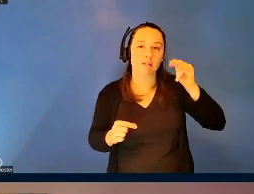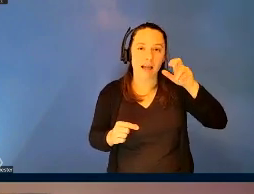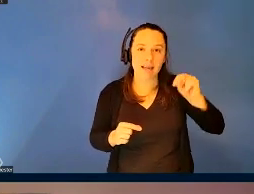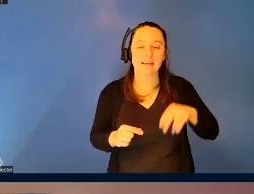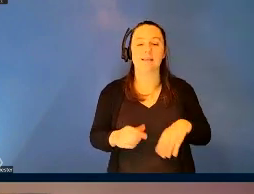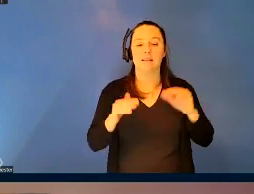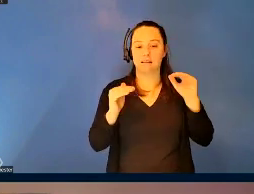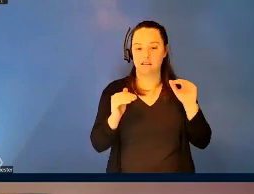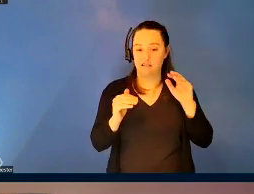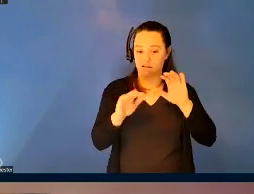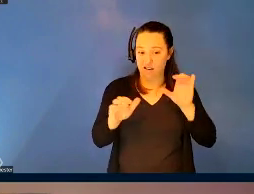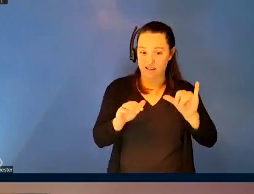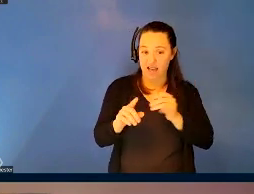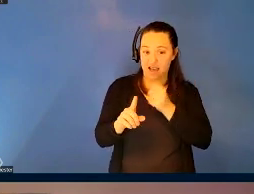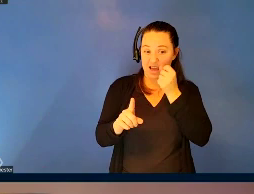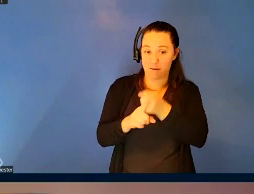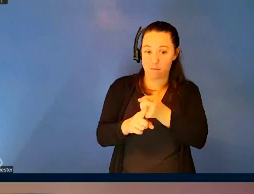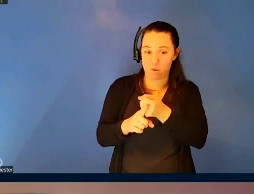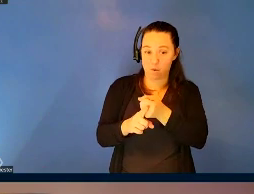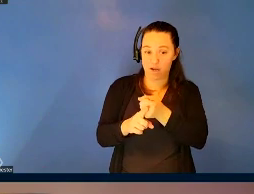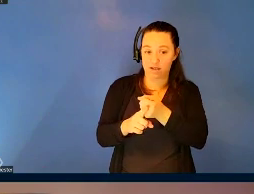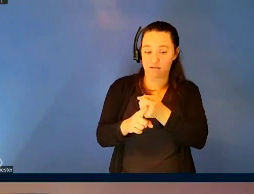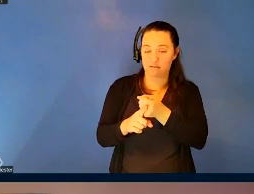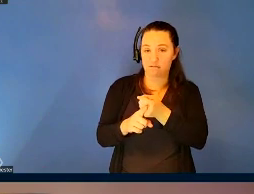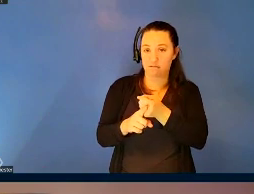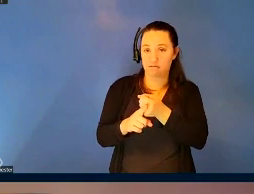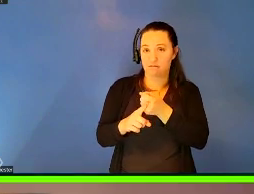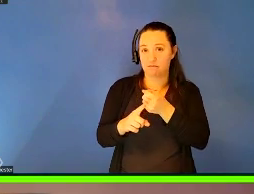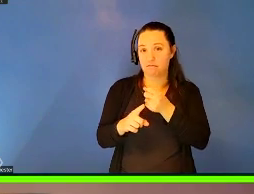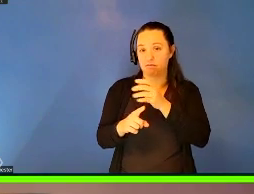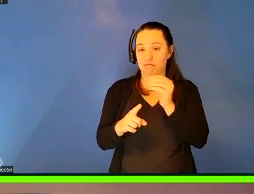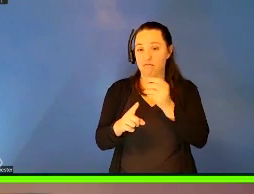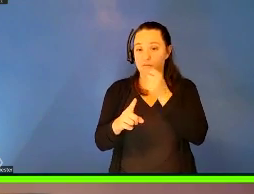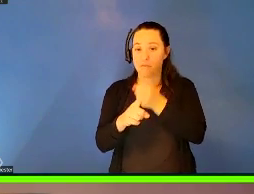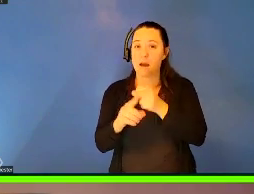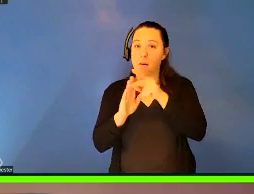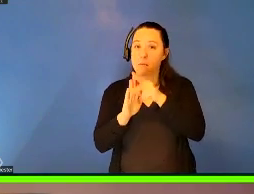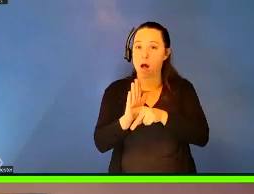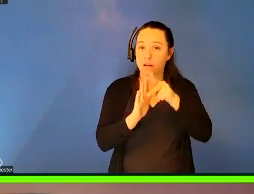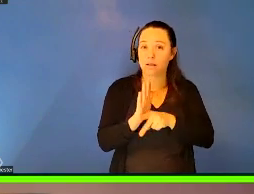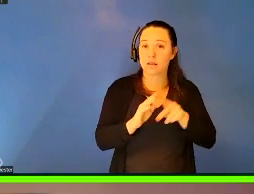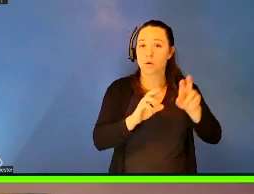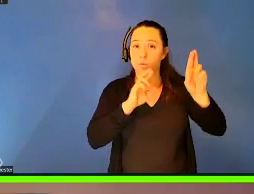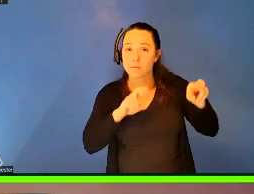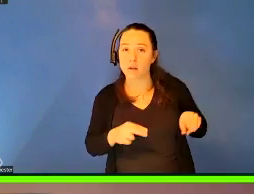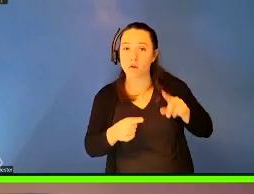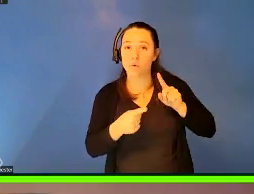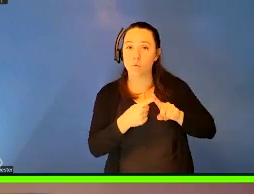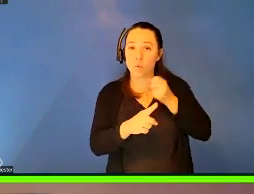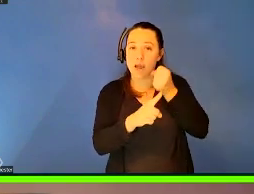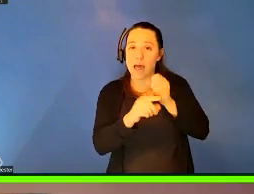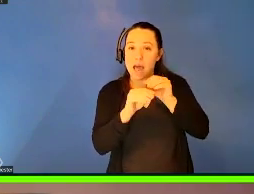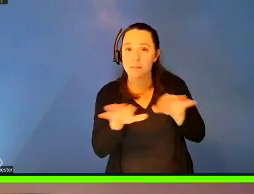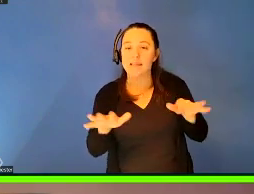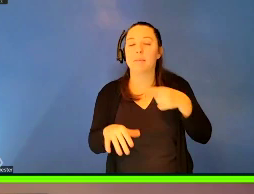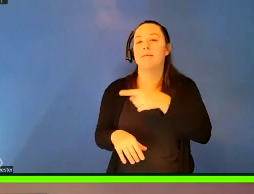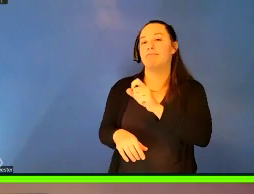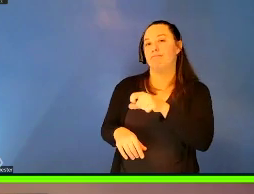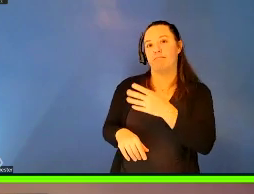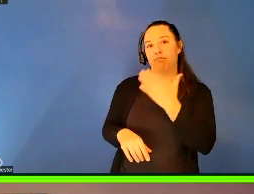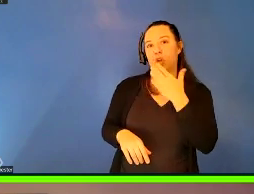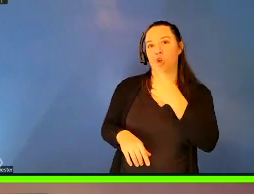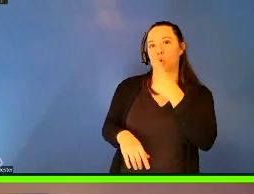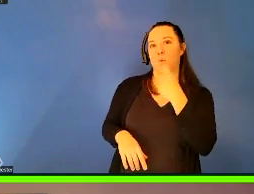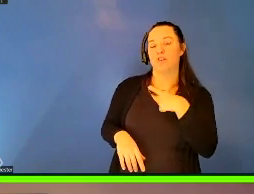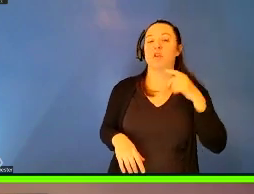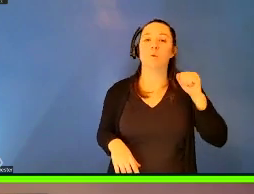responses to epidemics? Absolutely. And I think that's, that's a wonderful question. Um, you know, what, uh, part